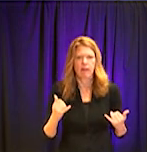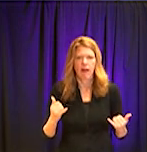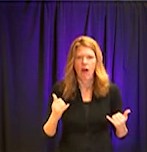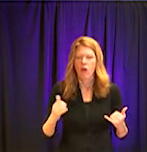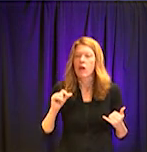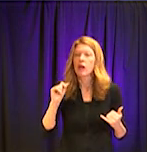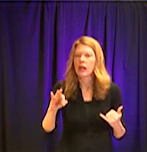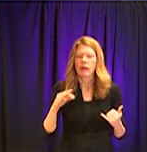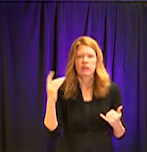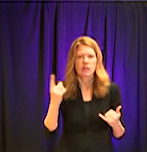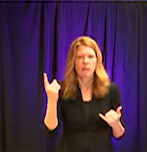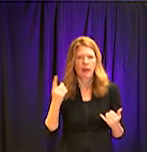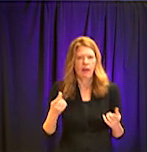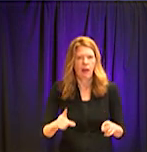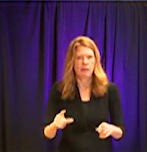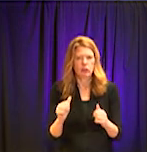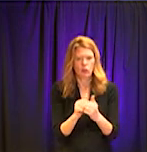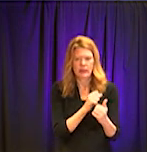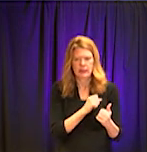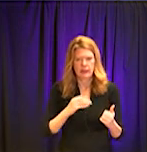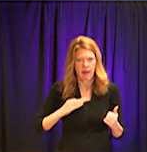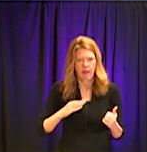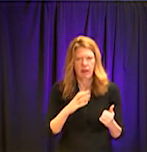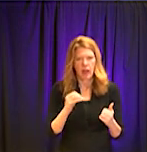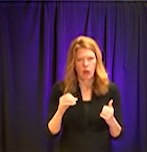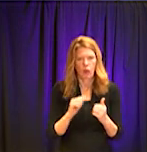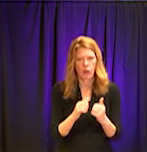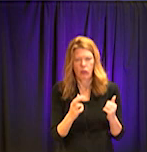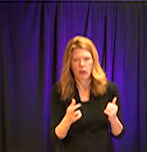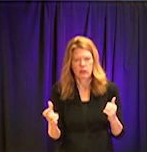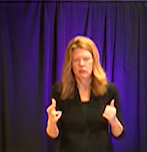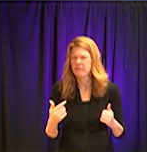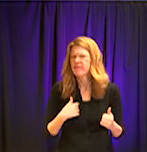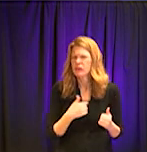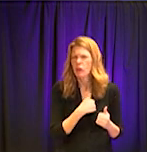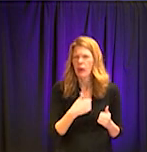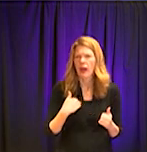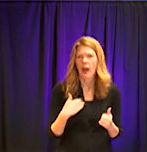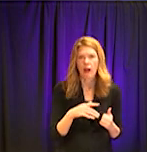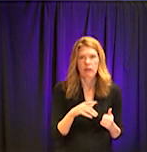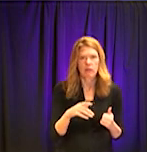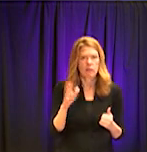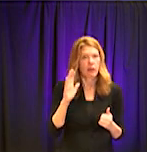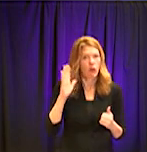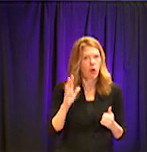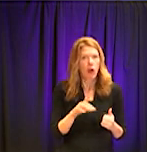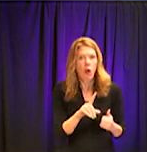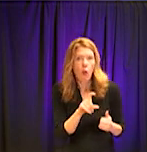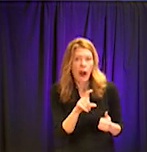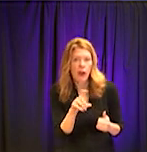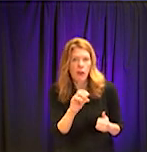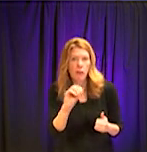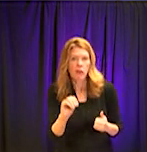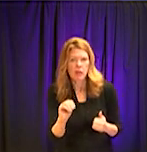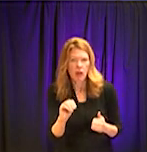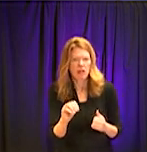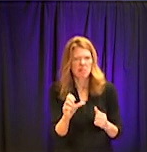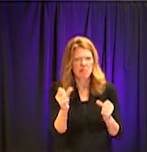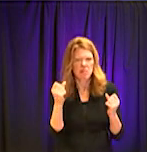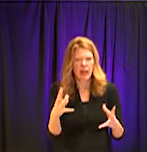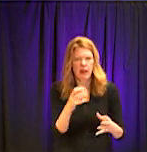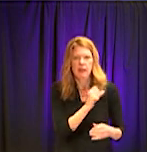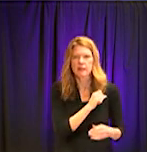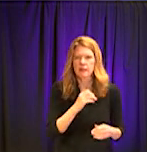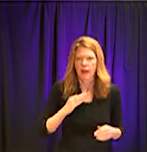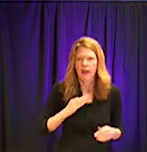We have numerous staffing schedules in place from normal 100% operations that are fluid, that can expand and